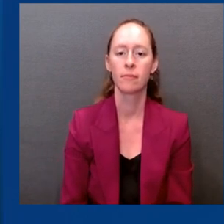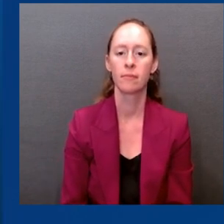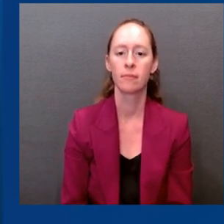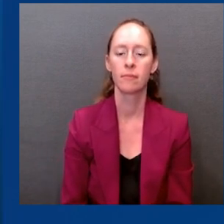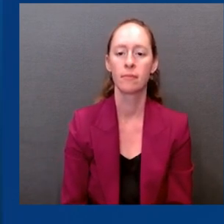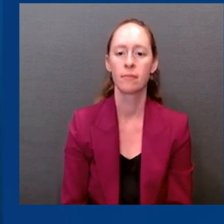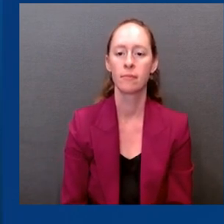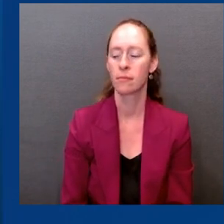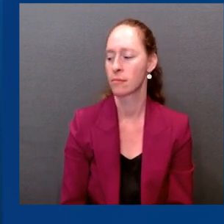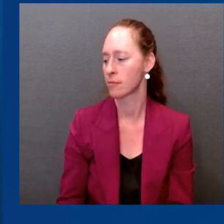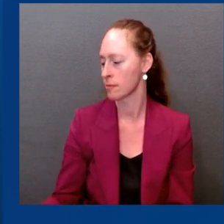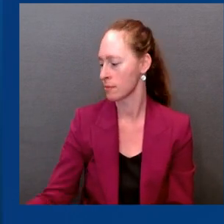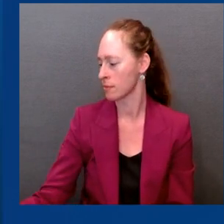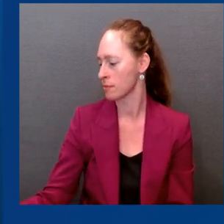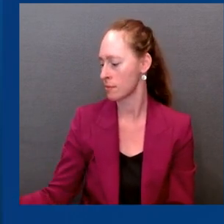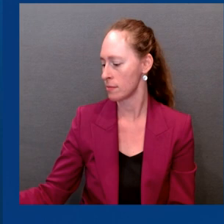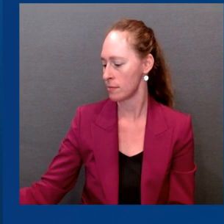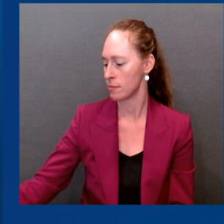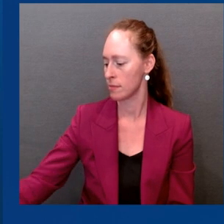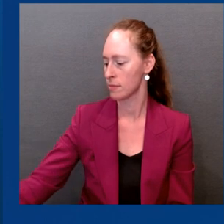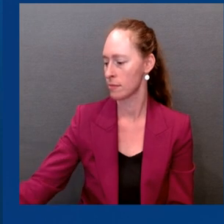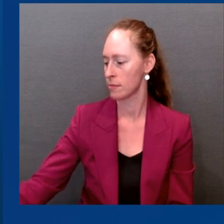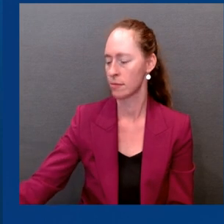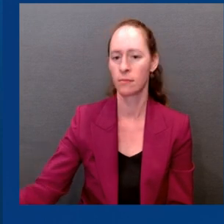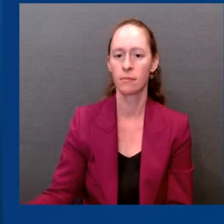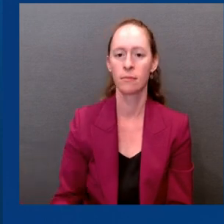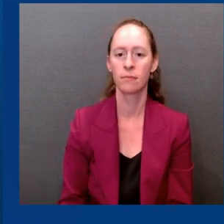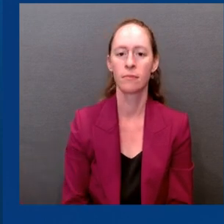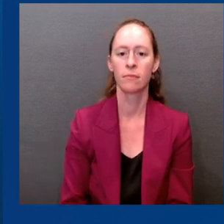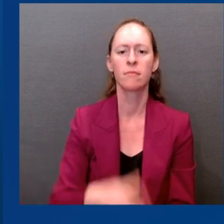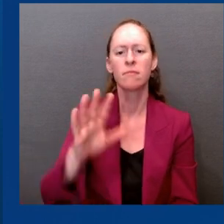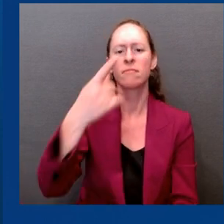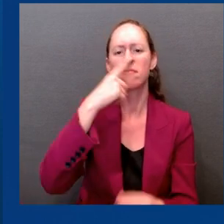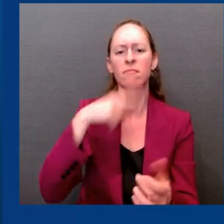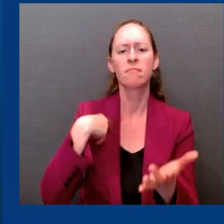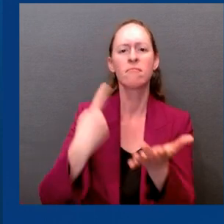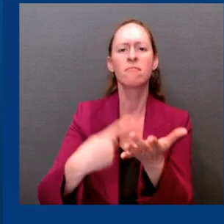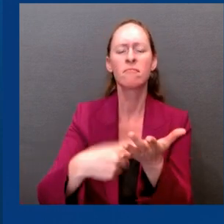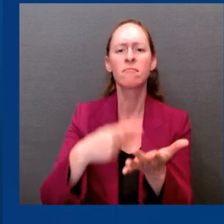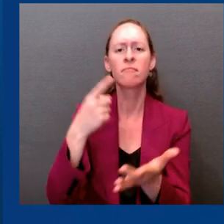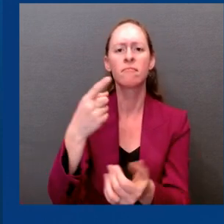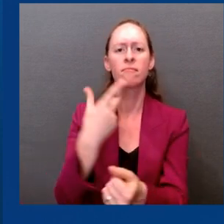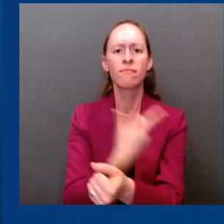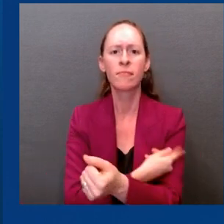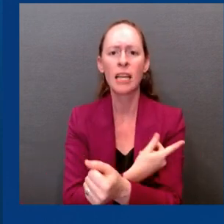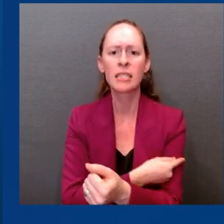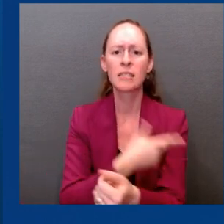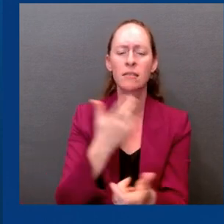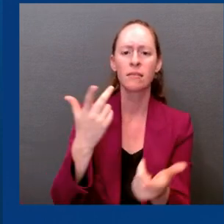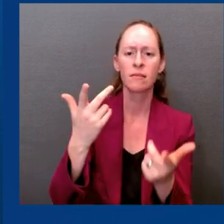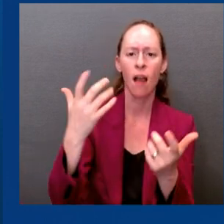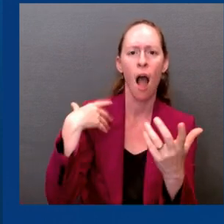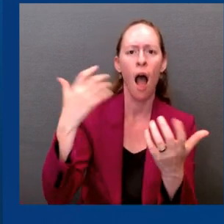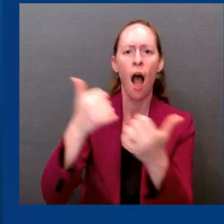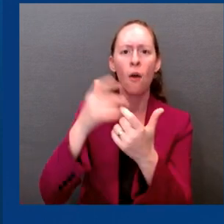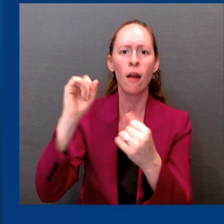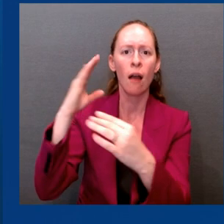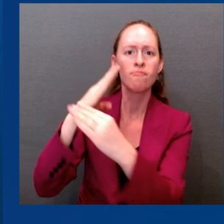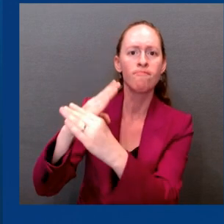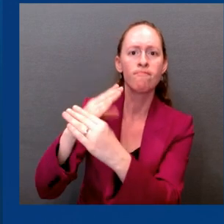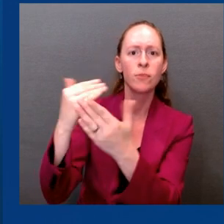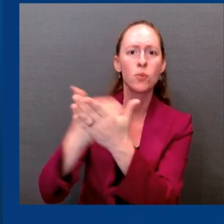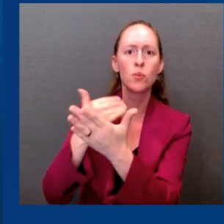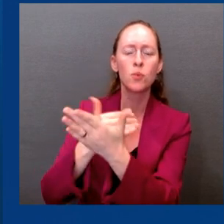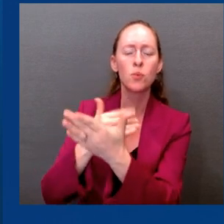is not just because it keeps the great protection of the original strain and because it improves the